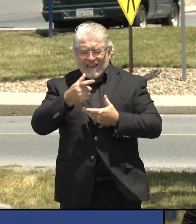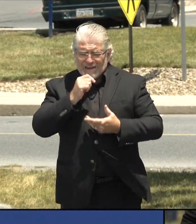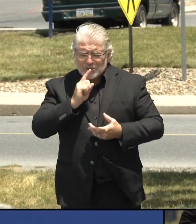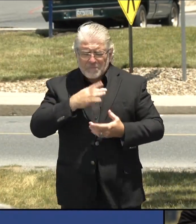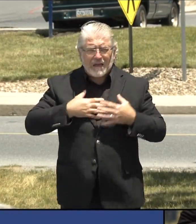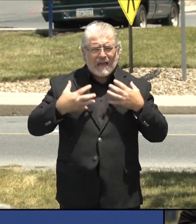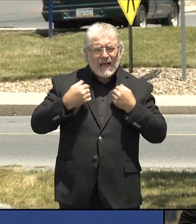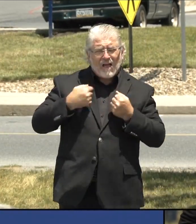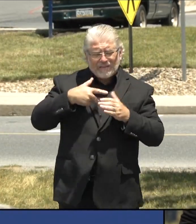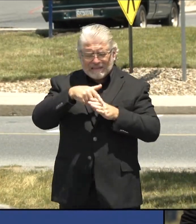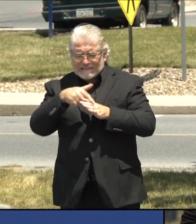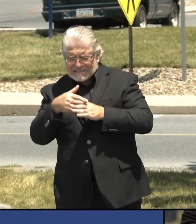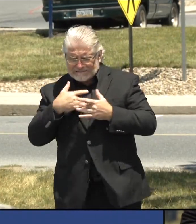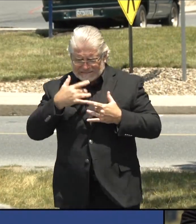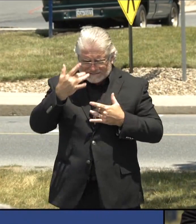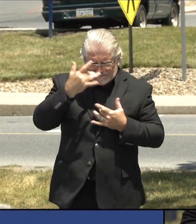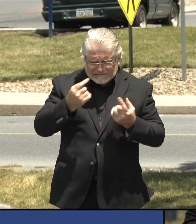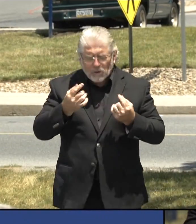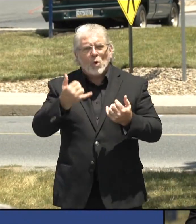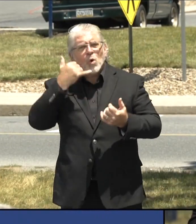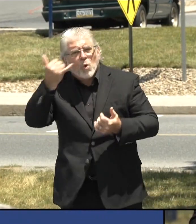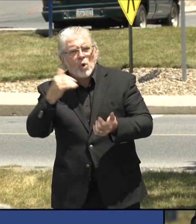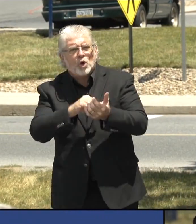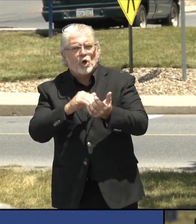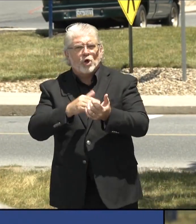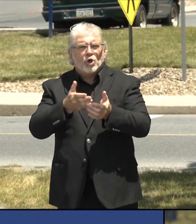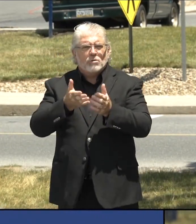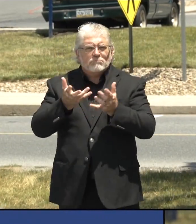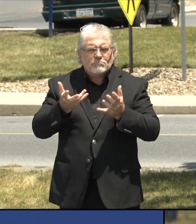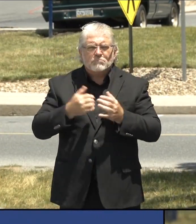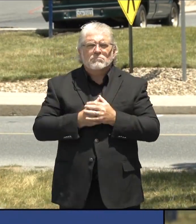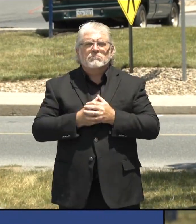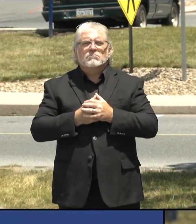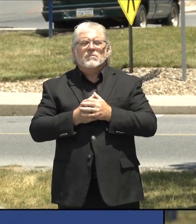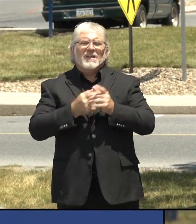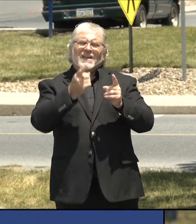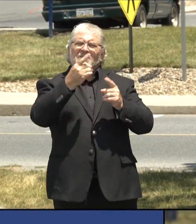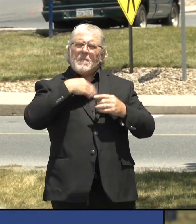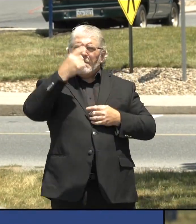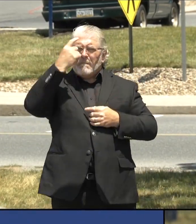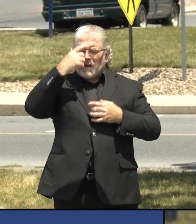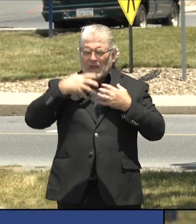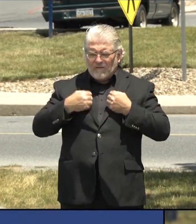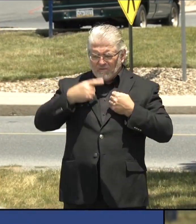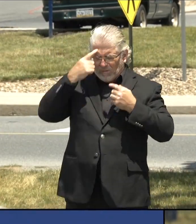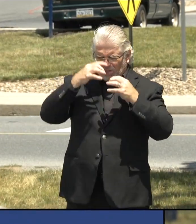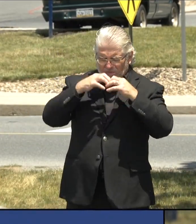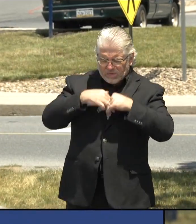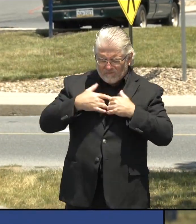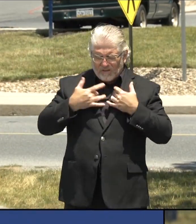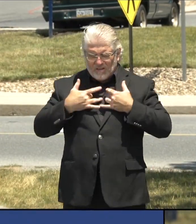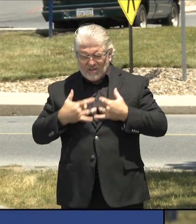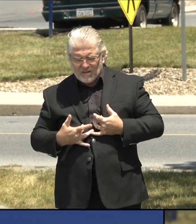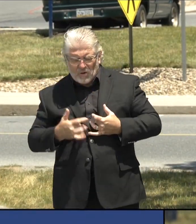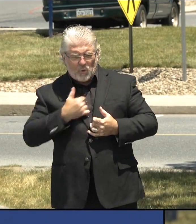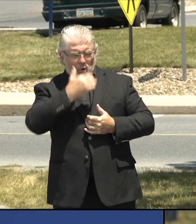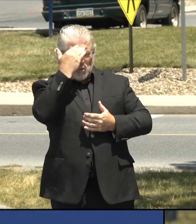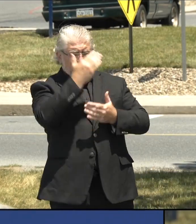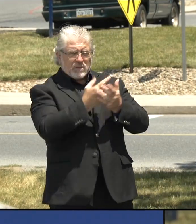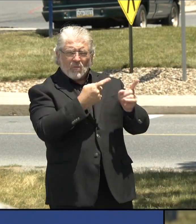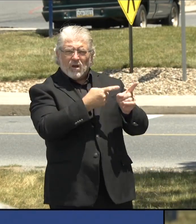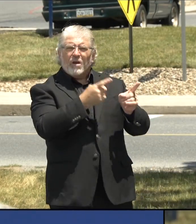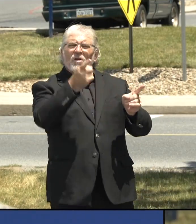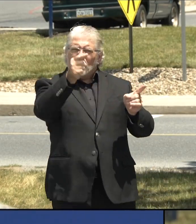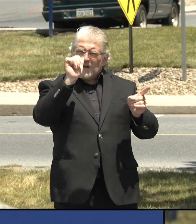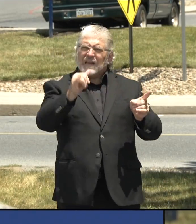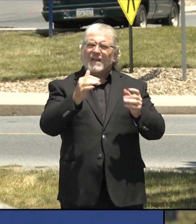need mental health resources because you or someone you know is experiencing a mental health crisis, please contact the crisis text line by